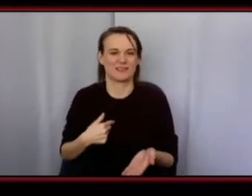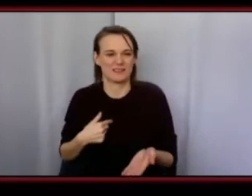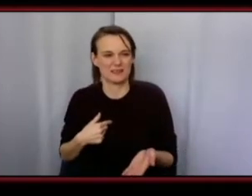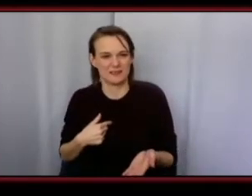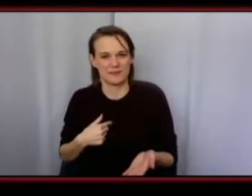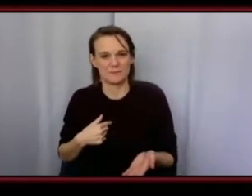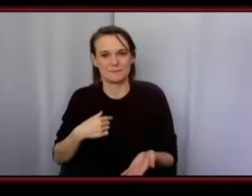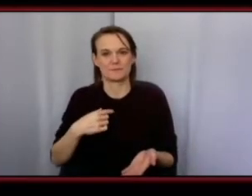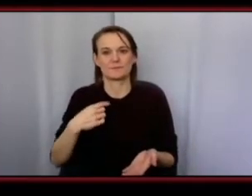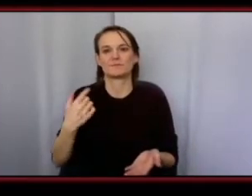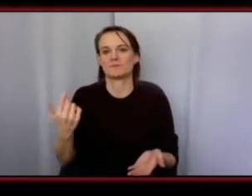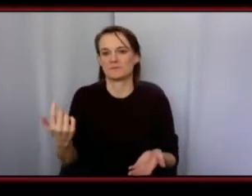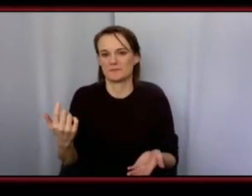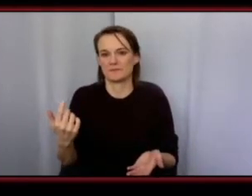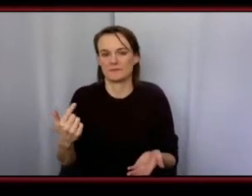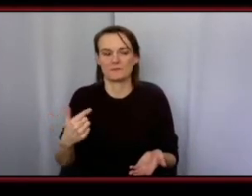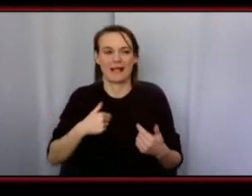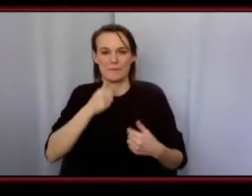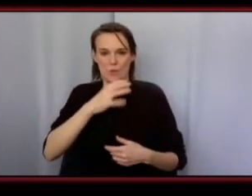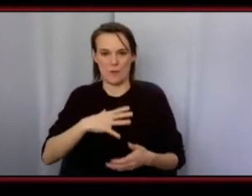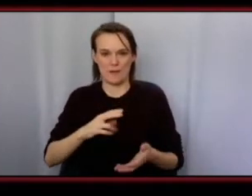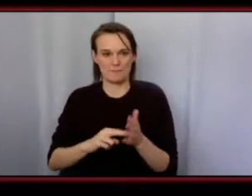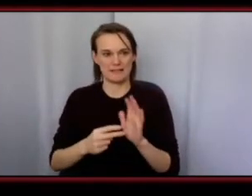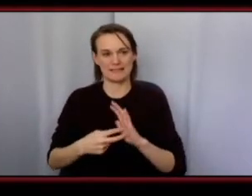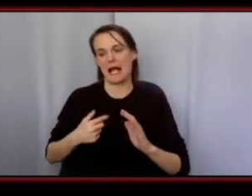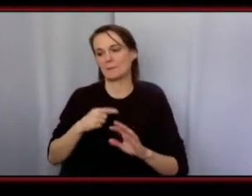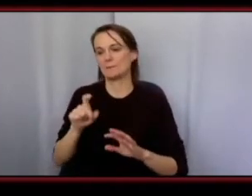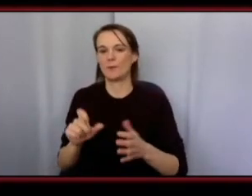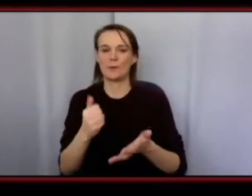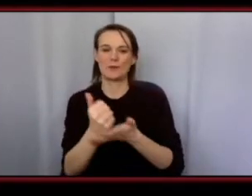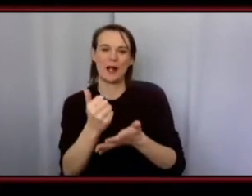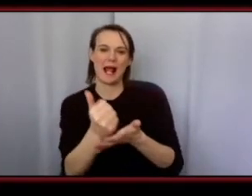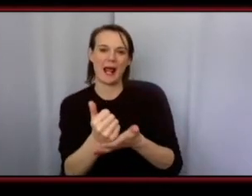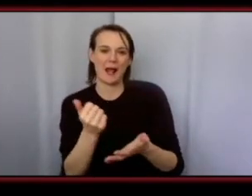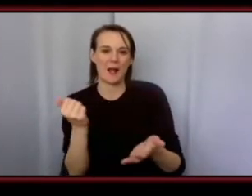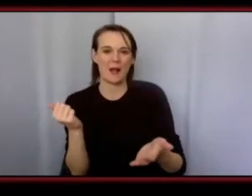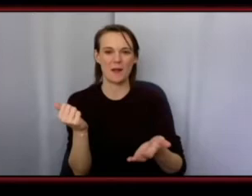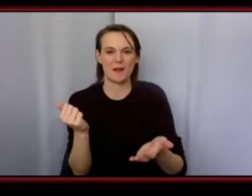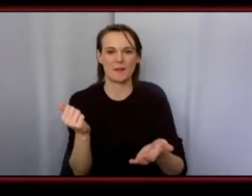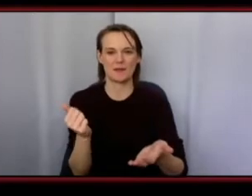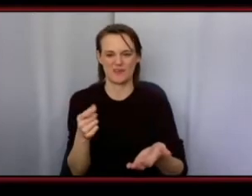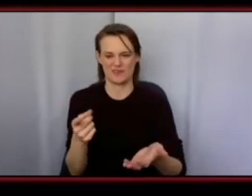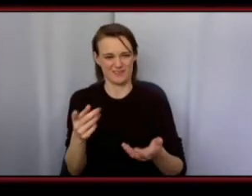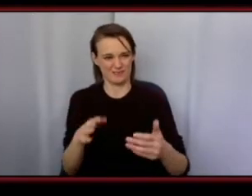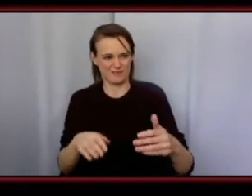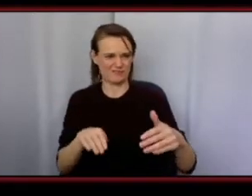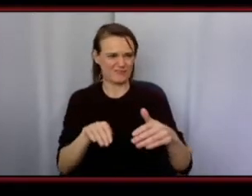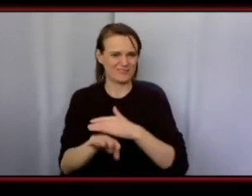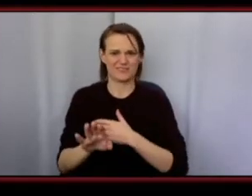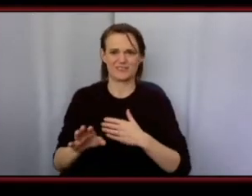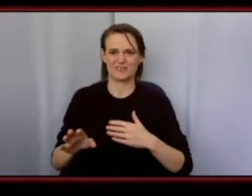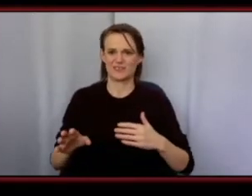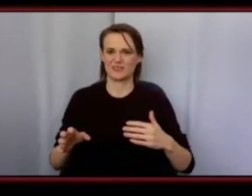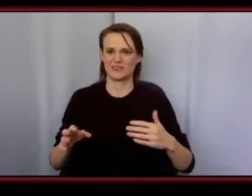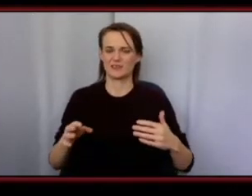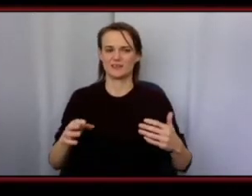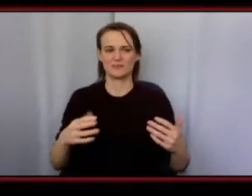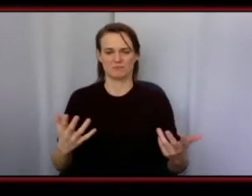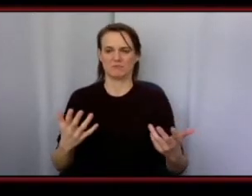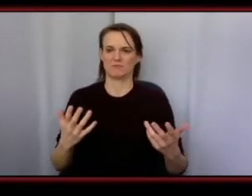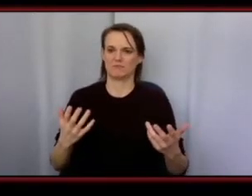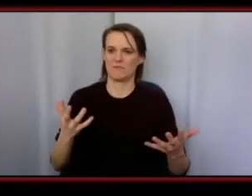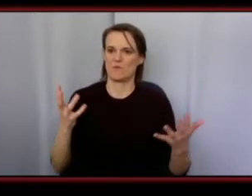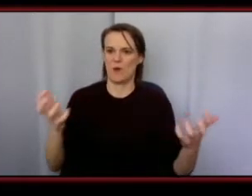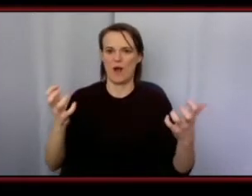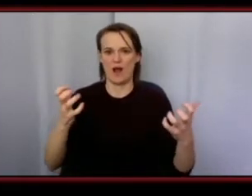room if i'm a woman you're there to help um how dare you or you have the audacity to walk into this space demanding